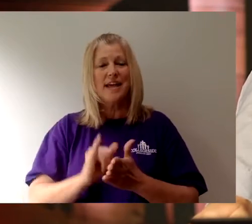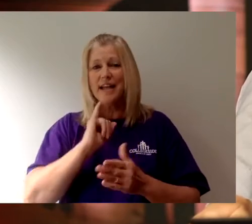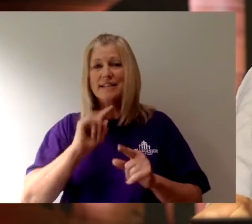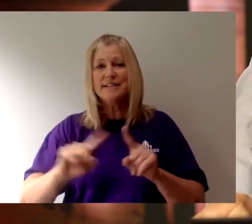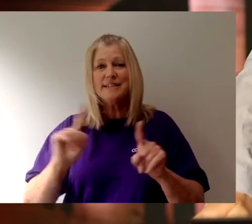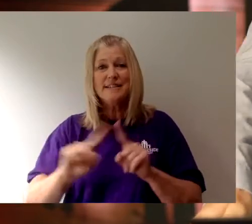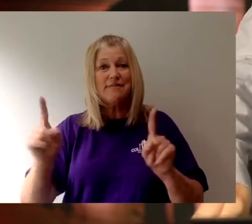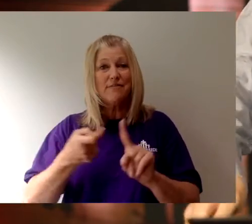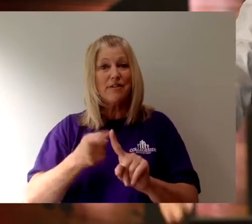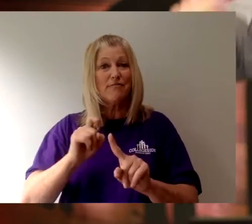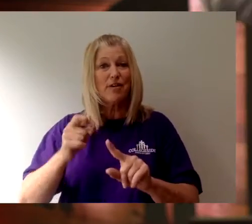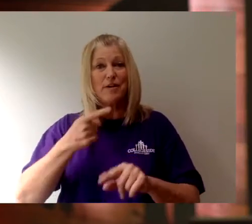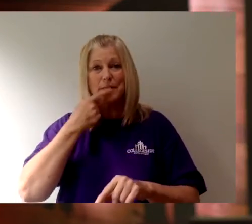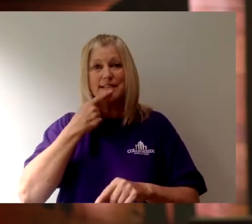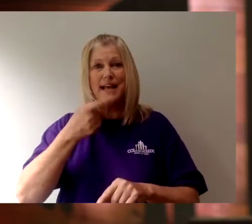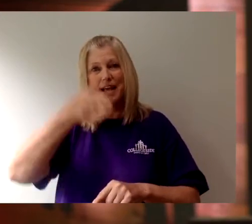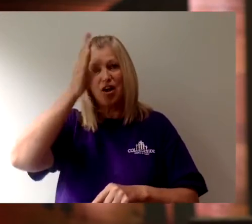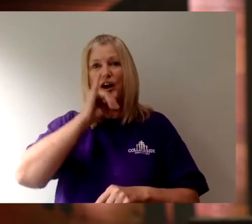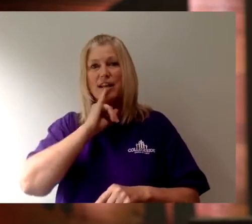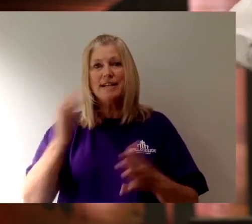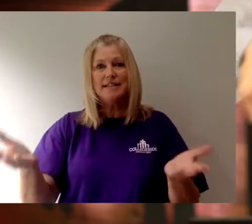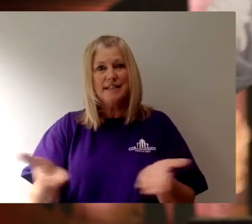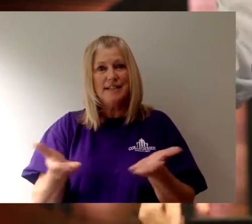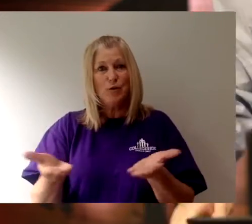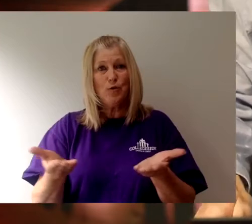different from saying God is here.